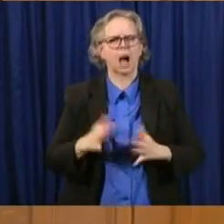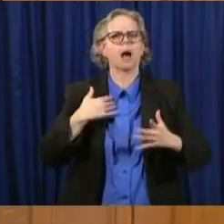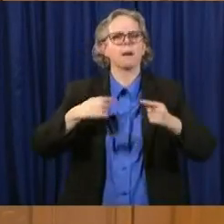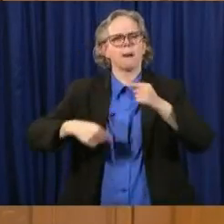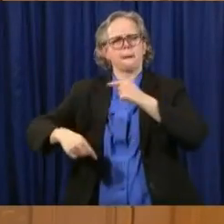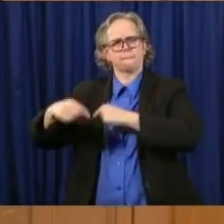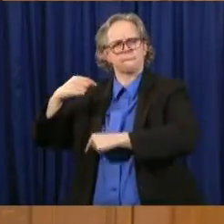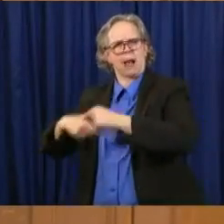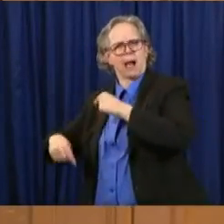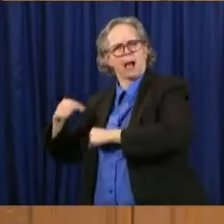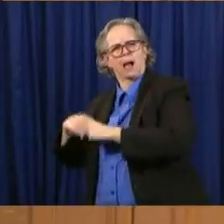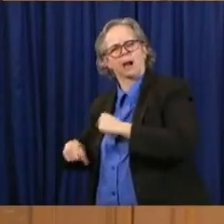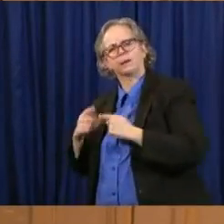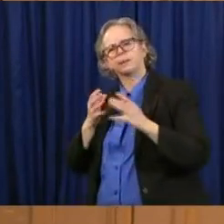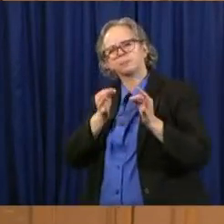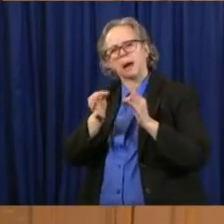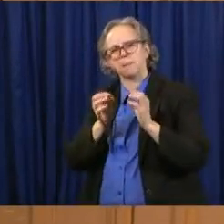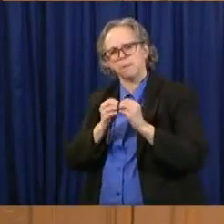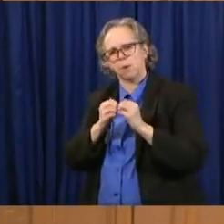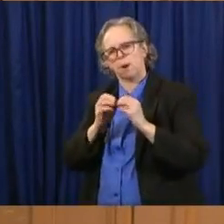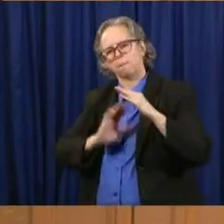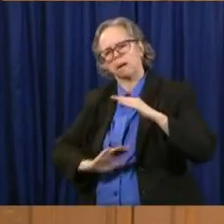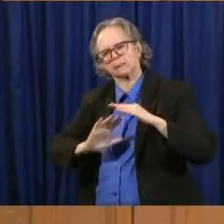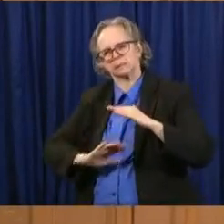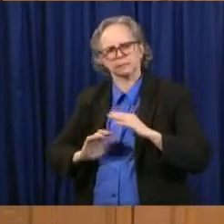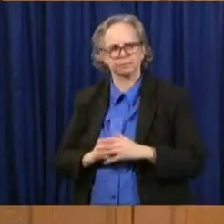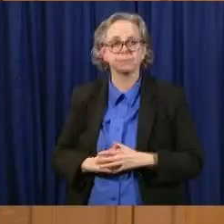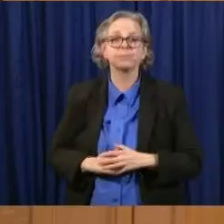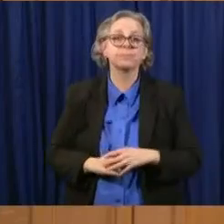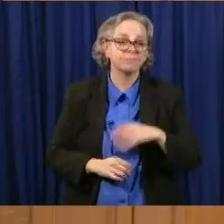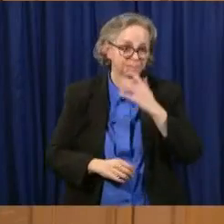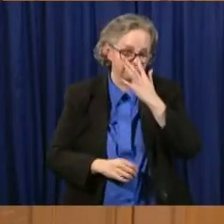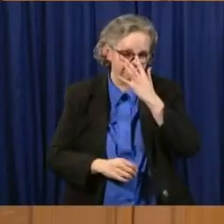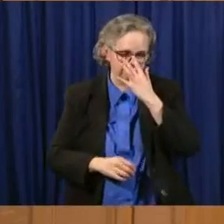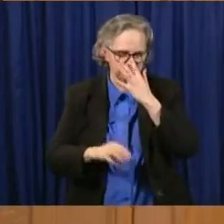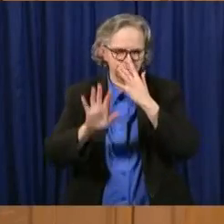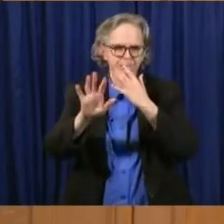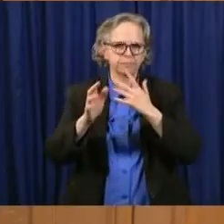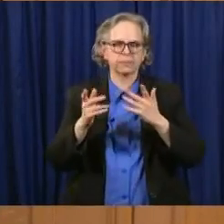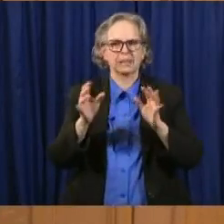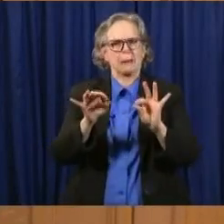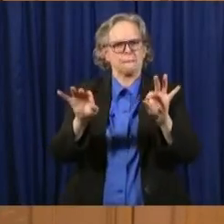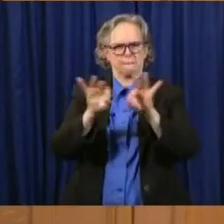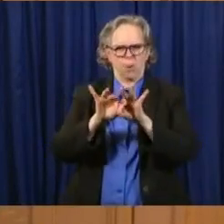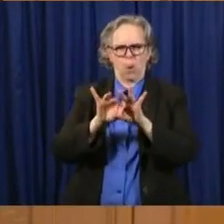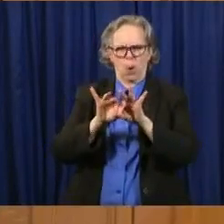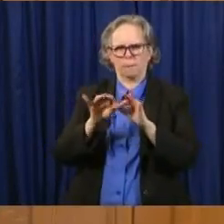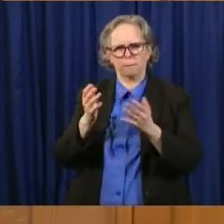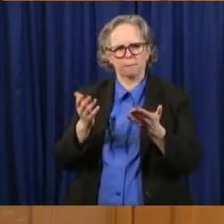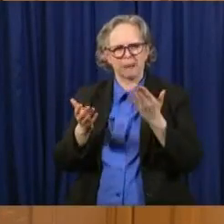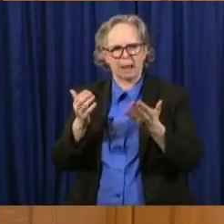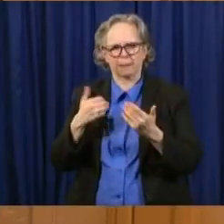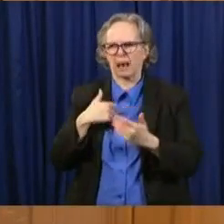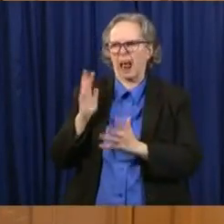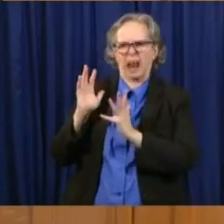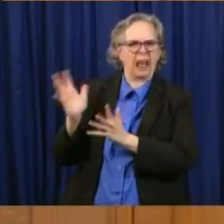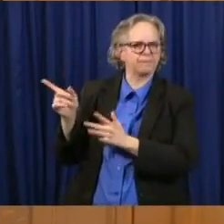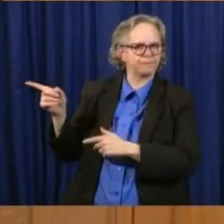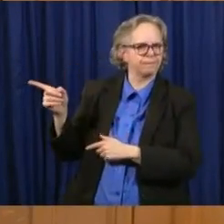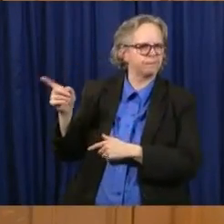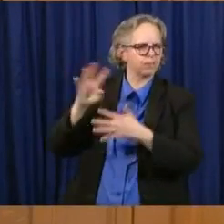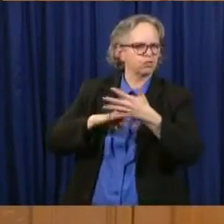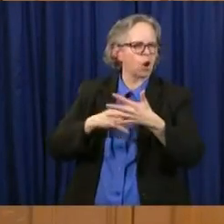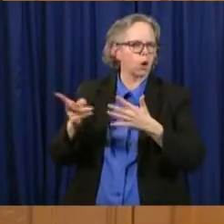Do we have any others? Let me just make sure I haven't missed something. Oh, very important. And maybe I'll leave it at this slide. Very